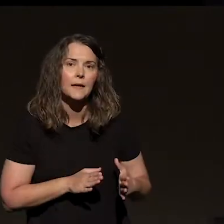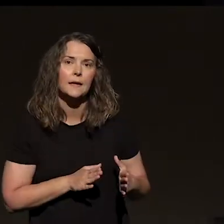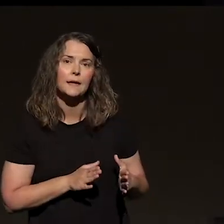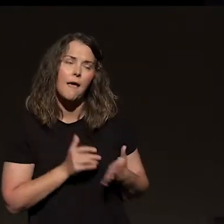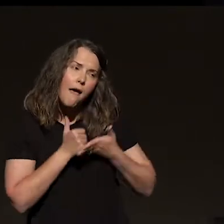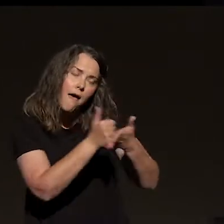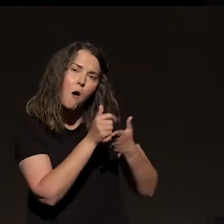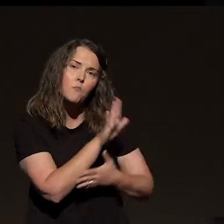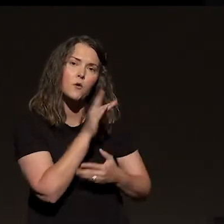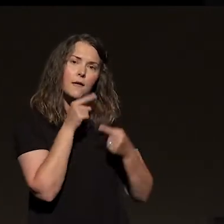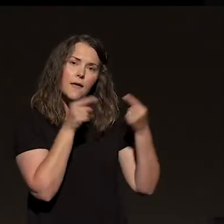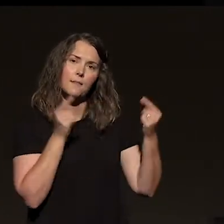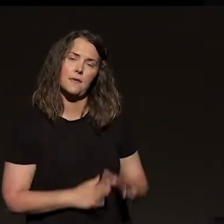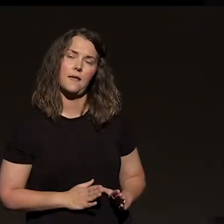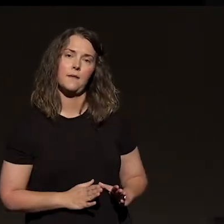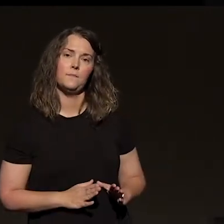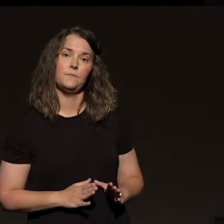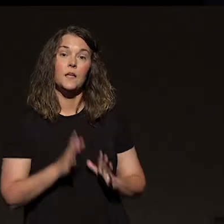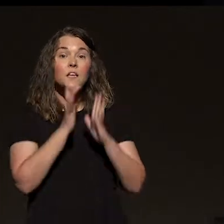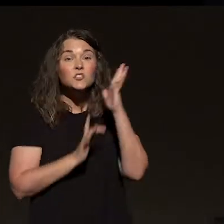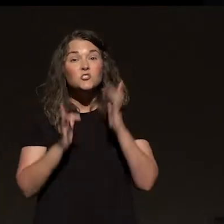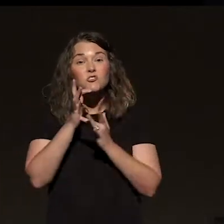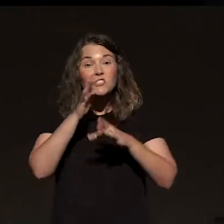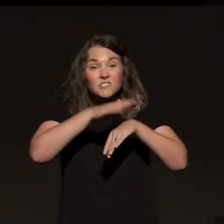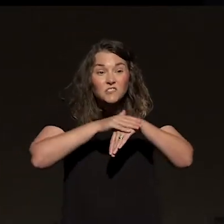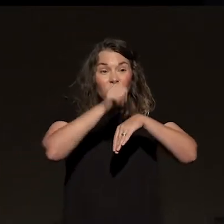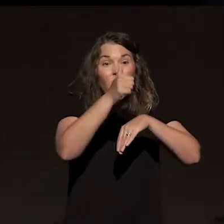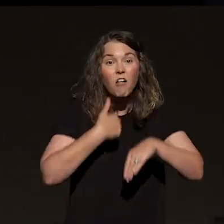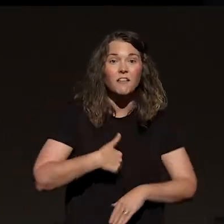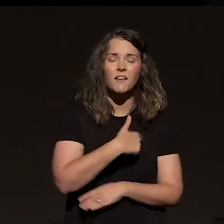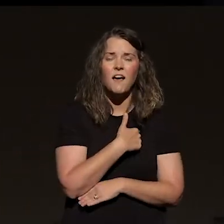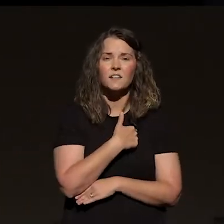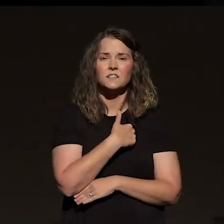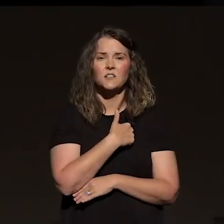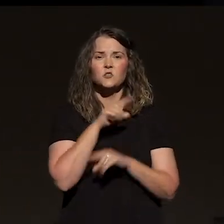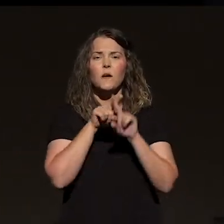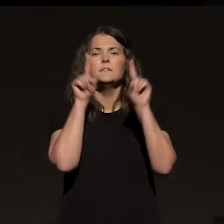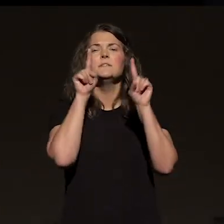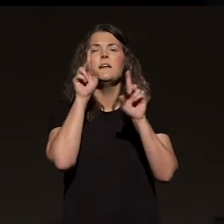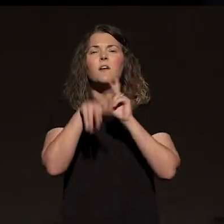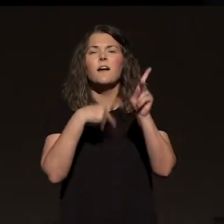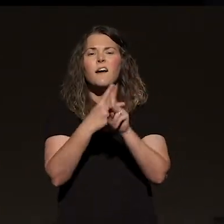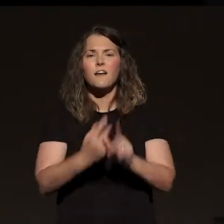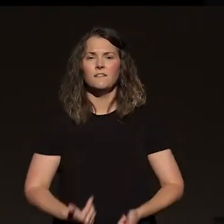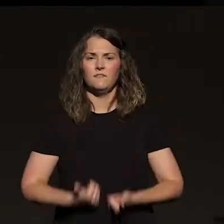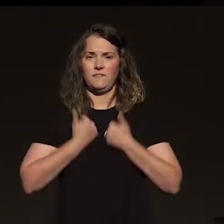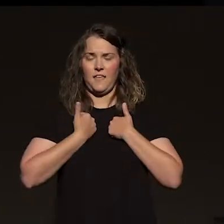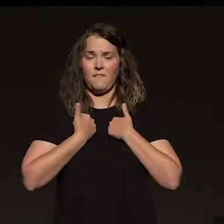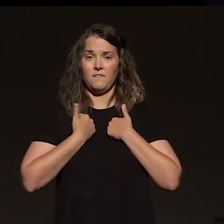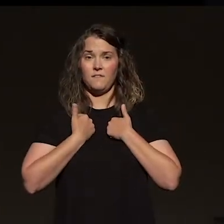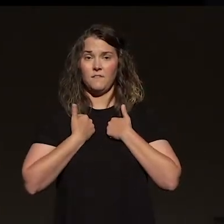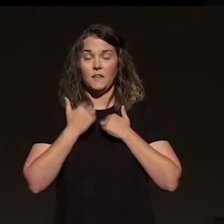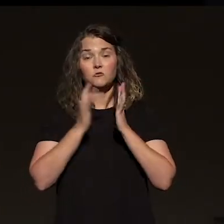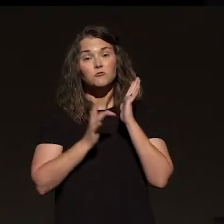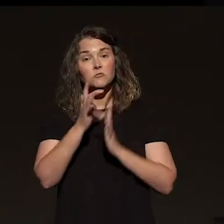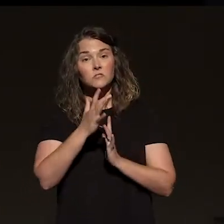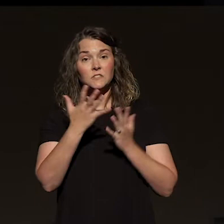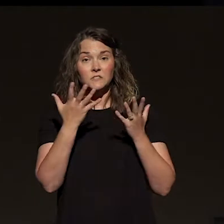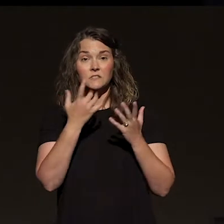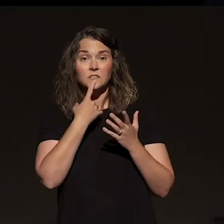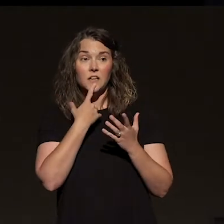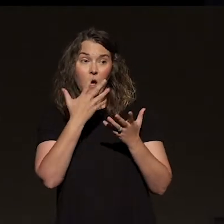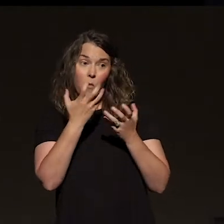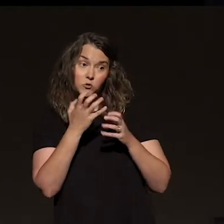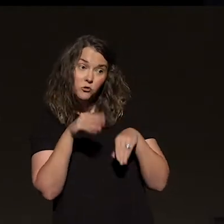Jesus is calling you, me, the disciples to a radical life. He's saying, look, I want you to give, pray, and fast, but I don't want anybody